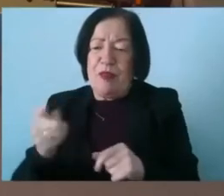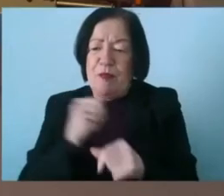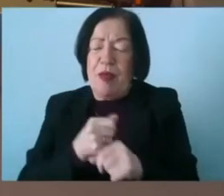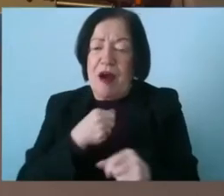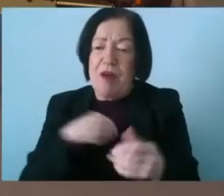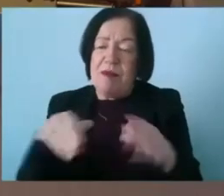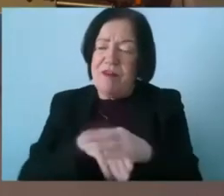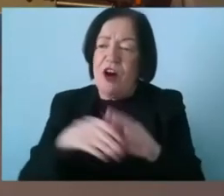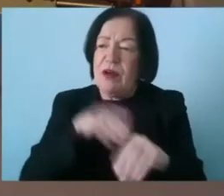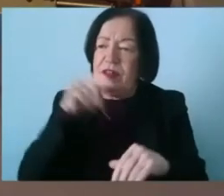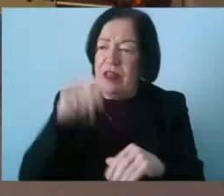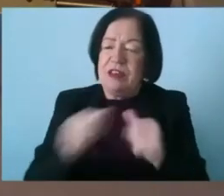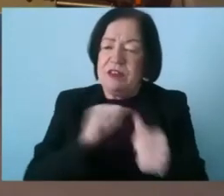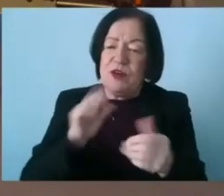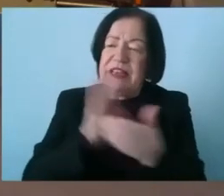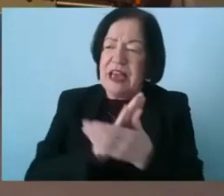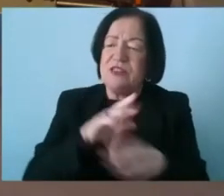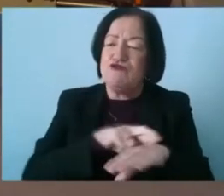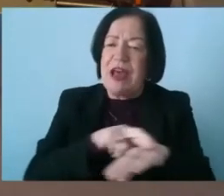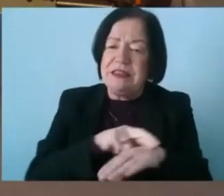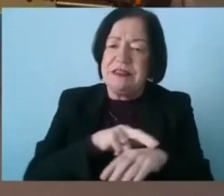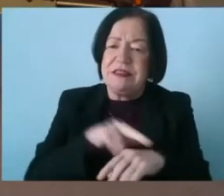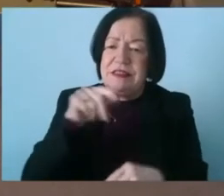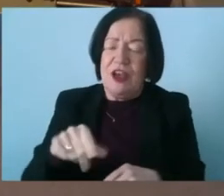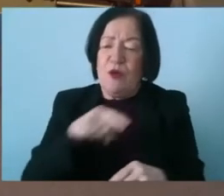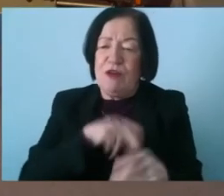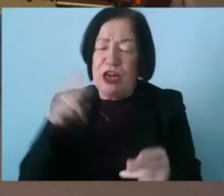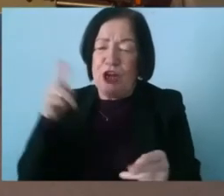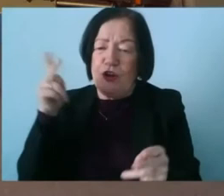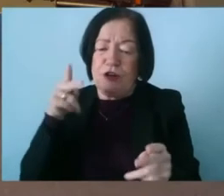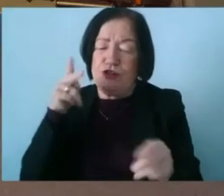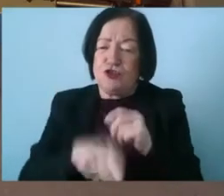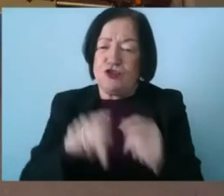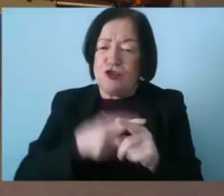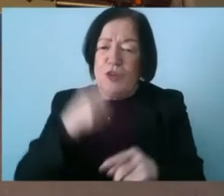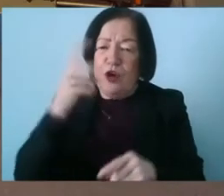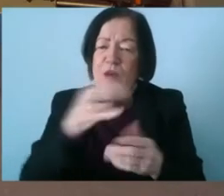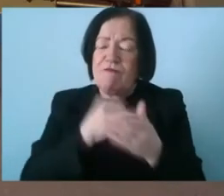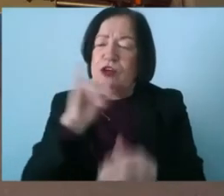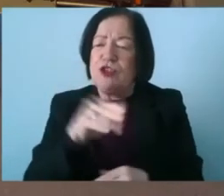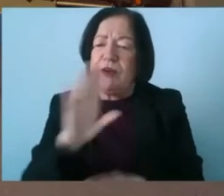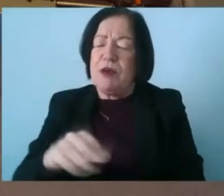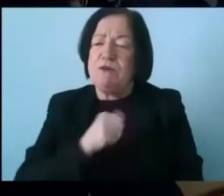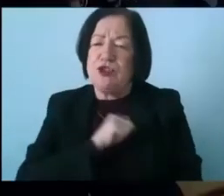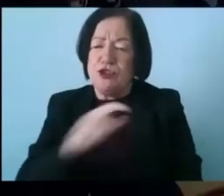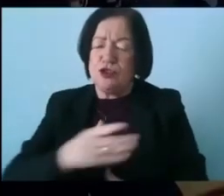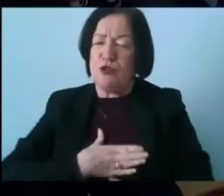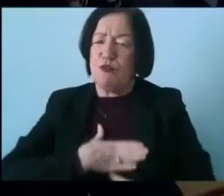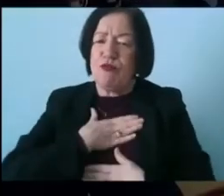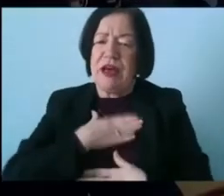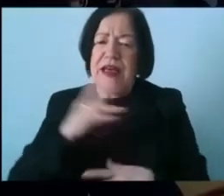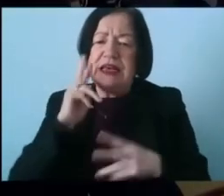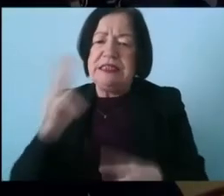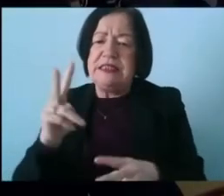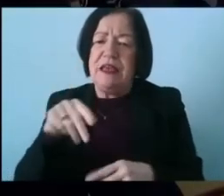and graham actually use a lot of my lines so it could have very short uh a question for jim jim i'm sure you're surprised to see that the